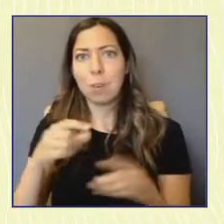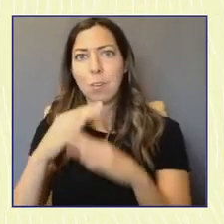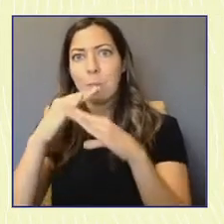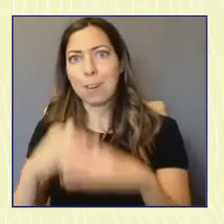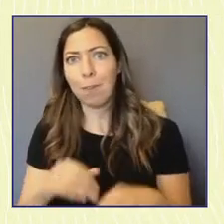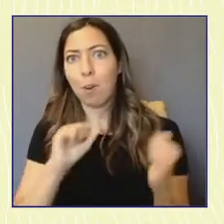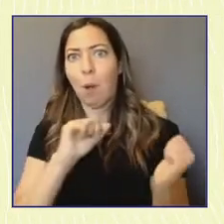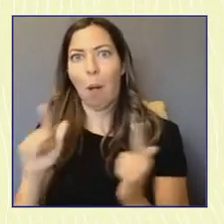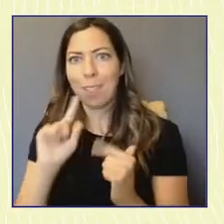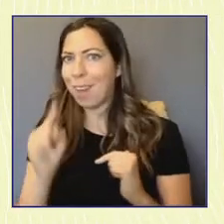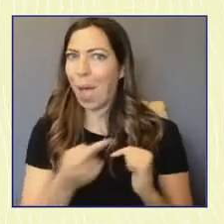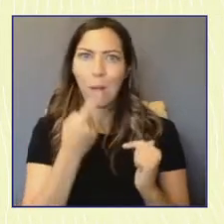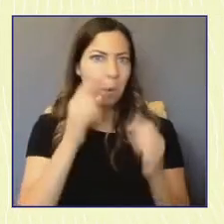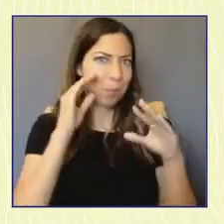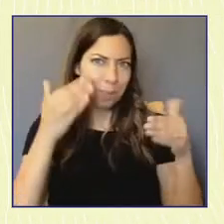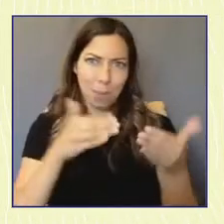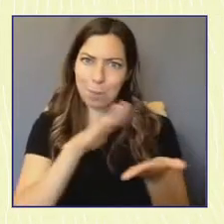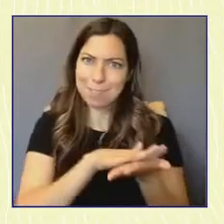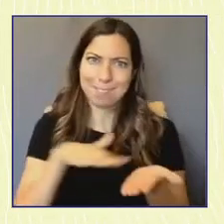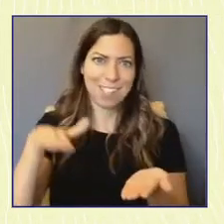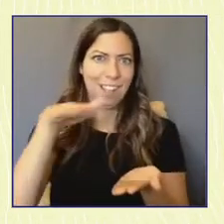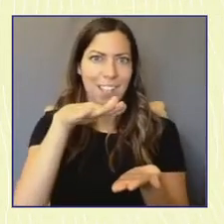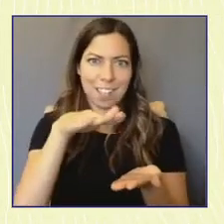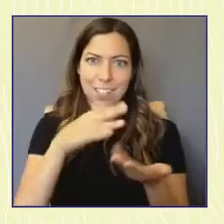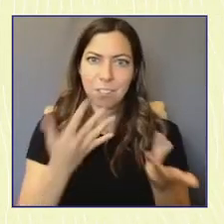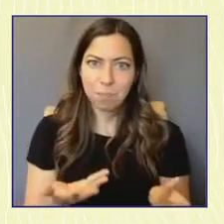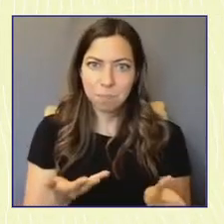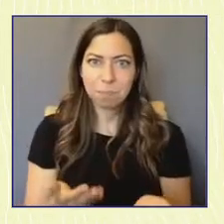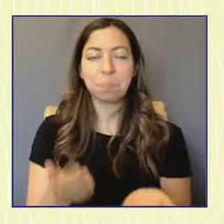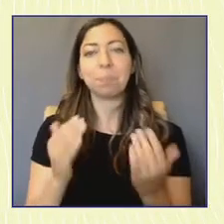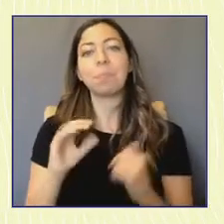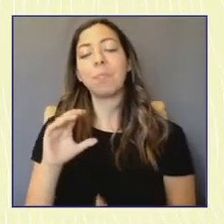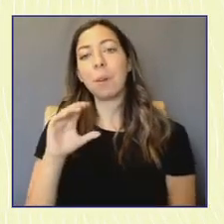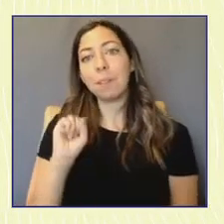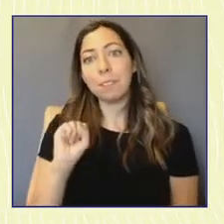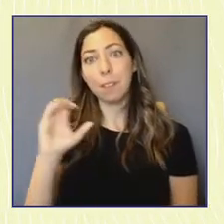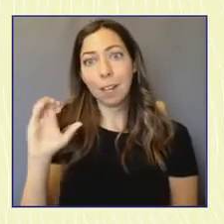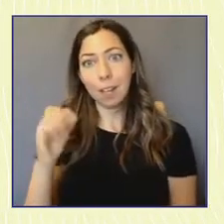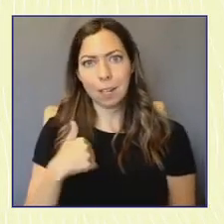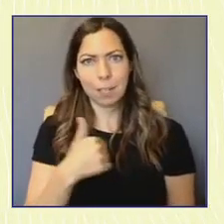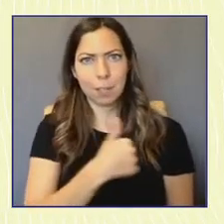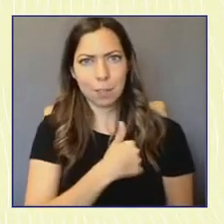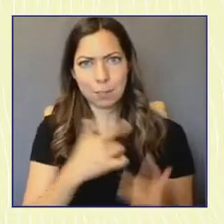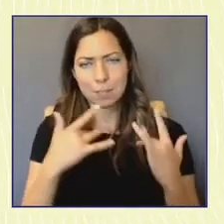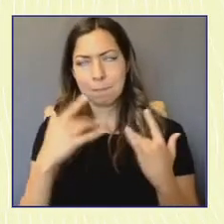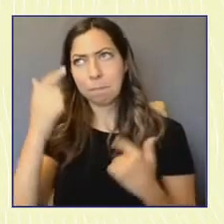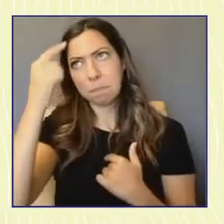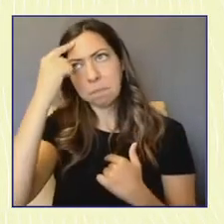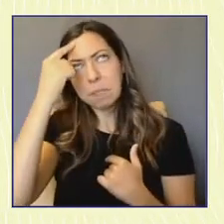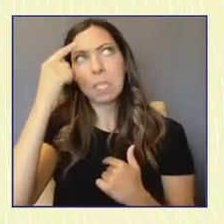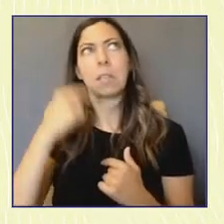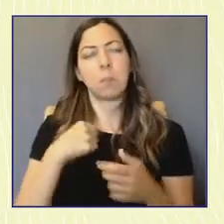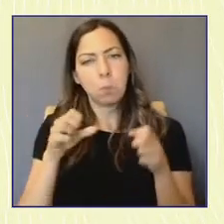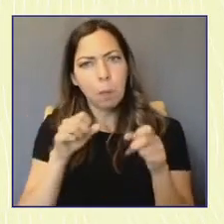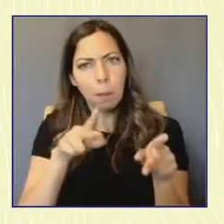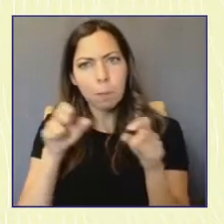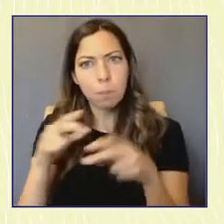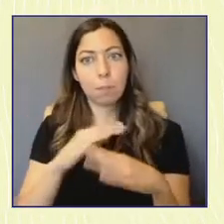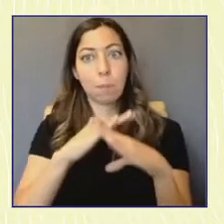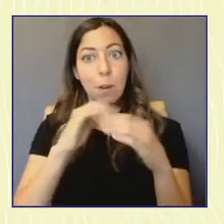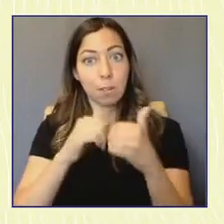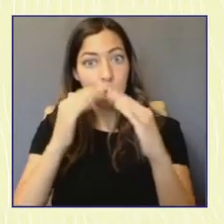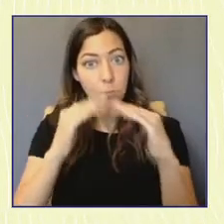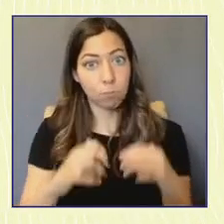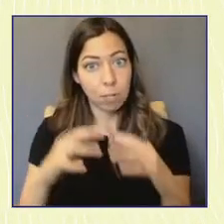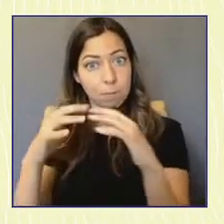And one of the biggest things that I think of here at Snapchat when we think through our opportunity and breaking down barriers is investing